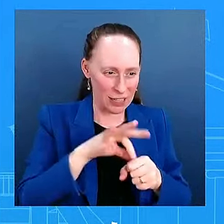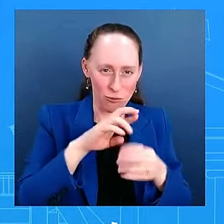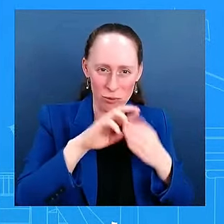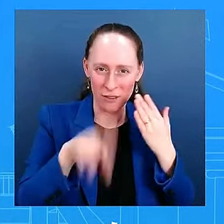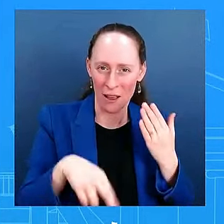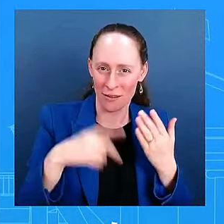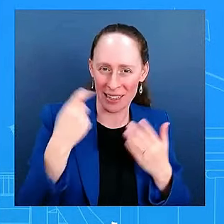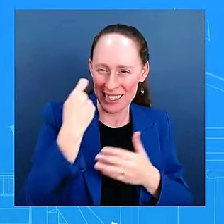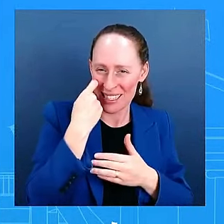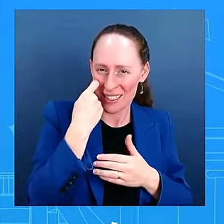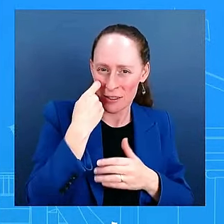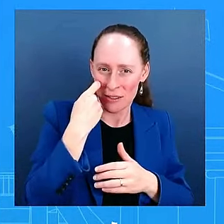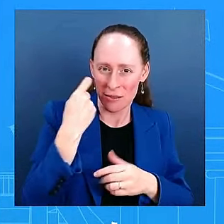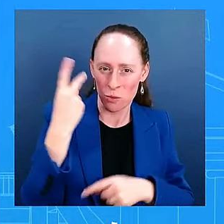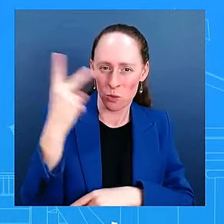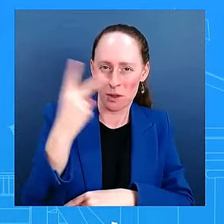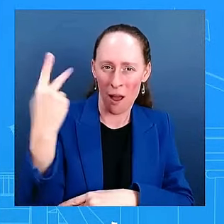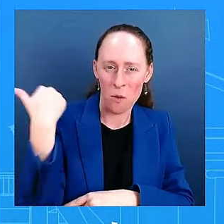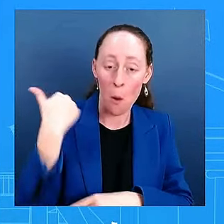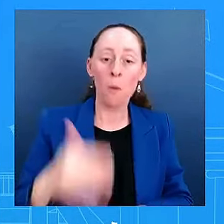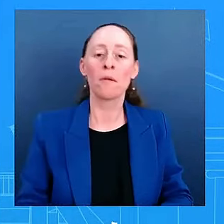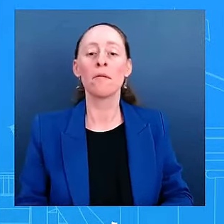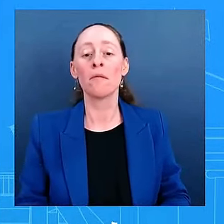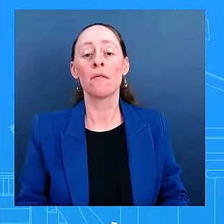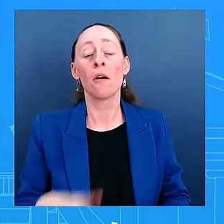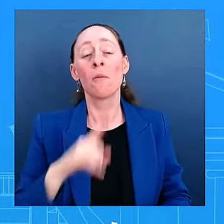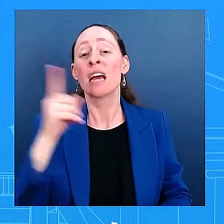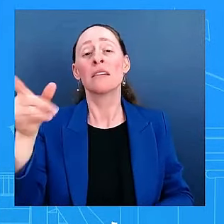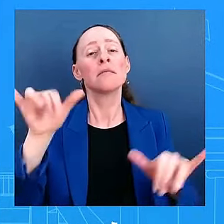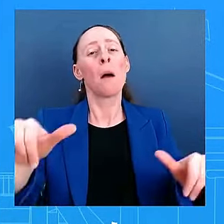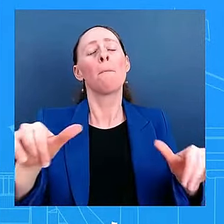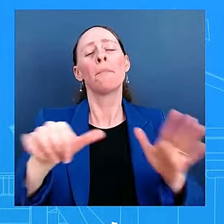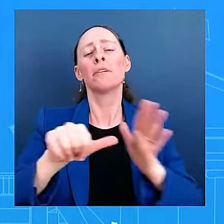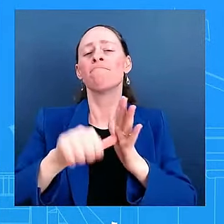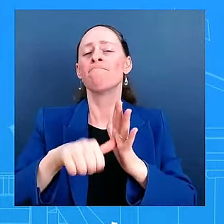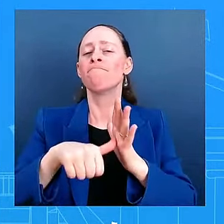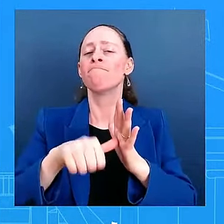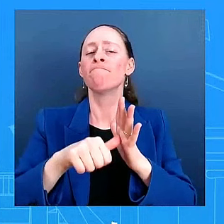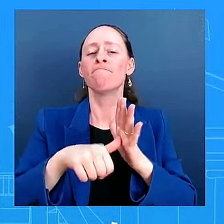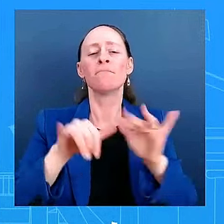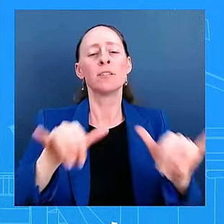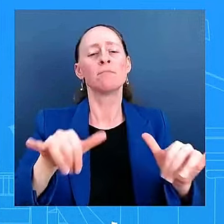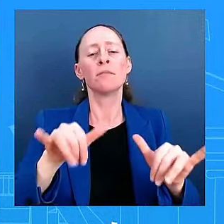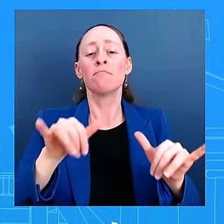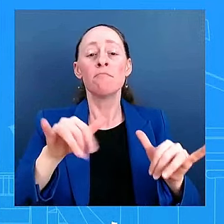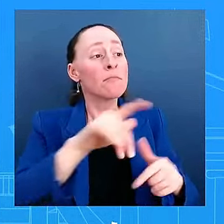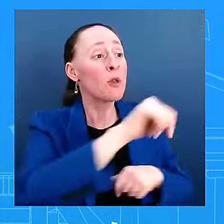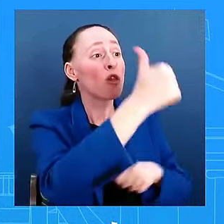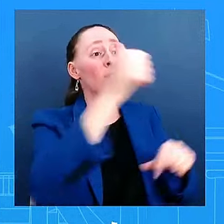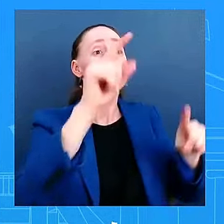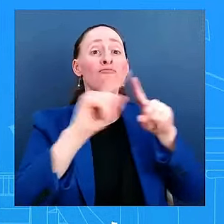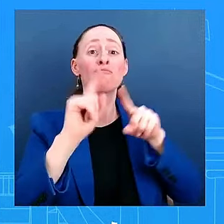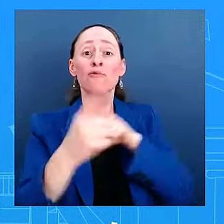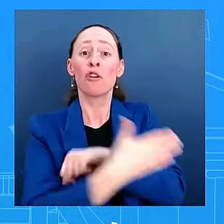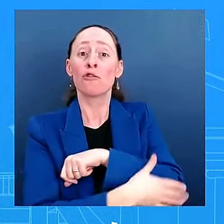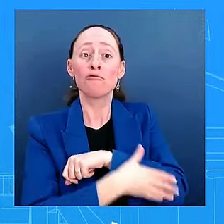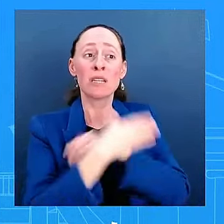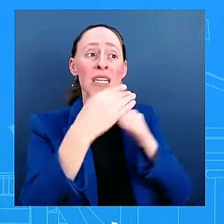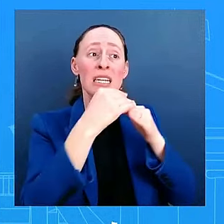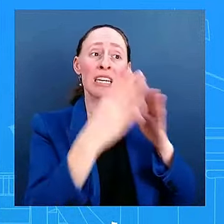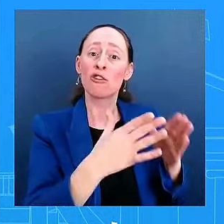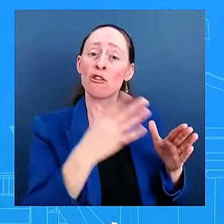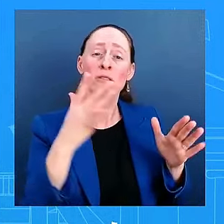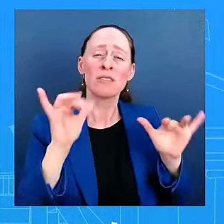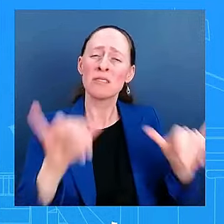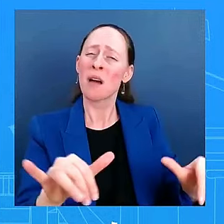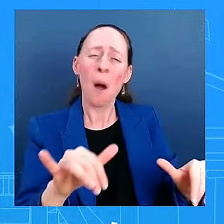to world leaders about how important it is to have our participation, Americans' leadership on the world stage and what that